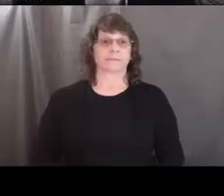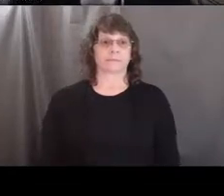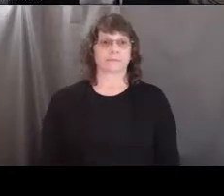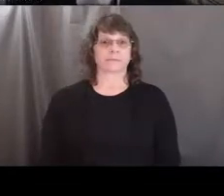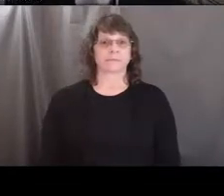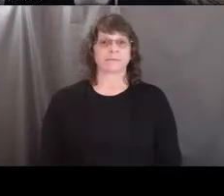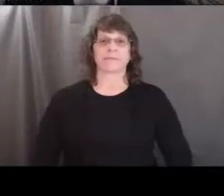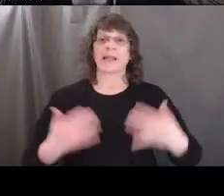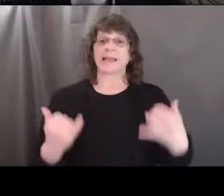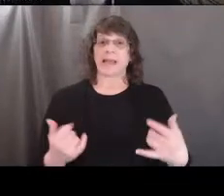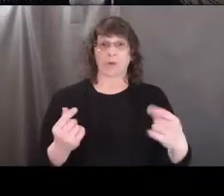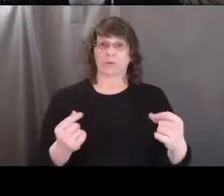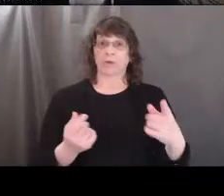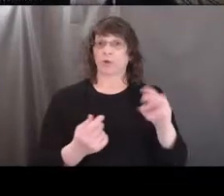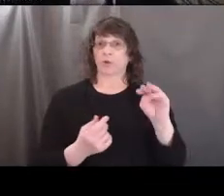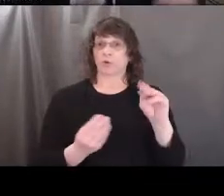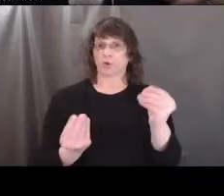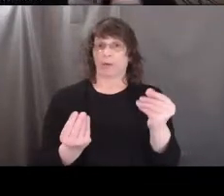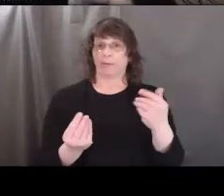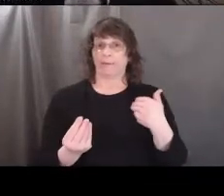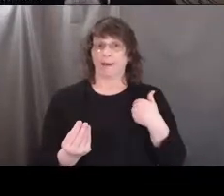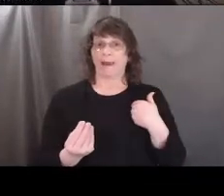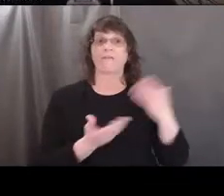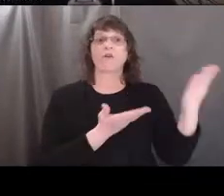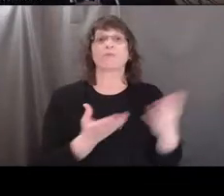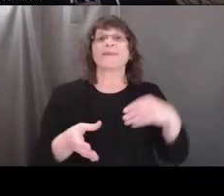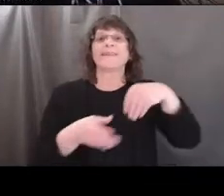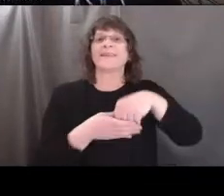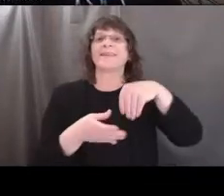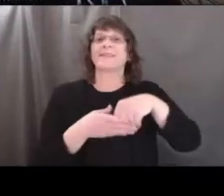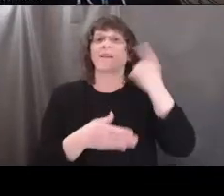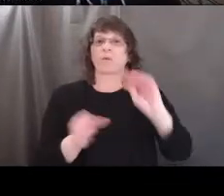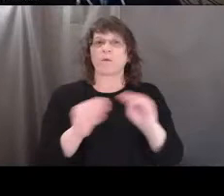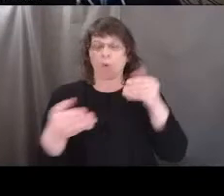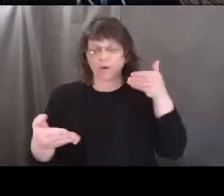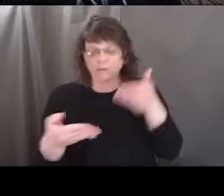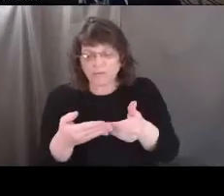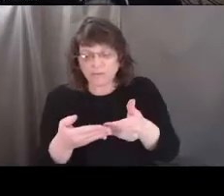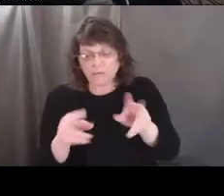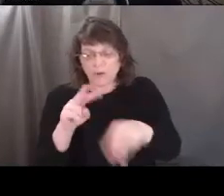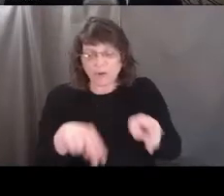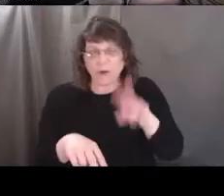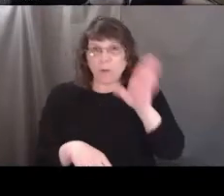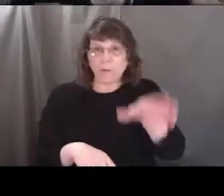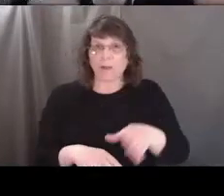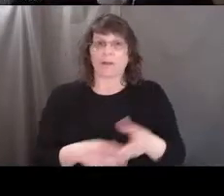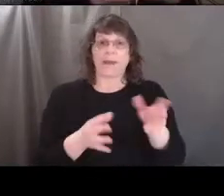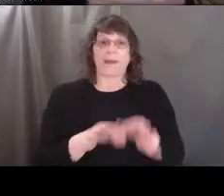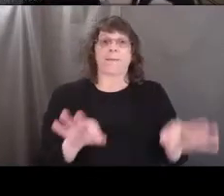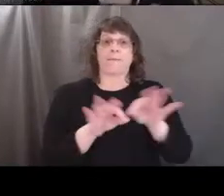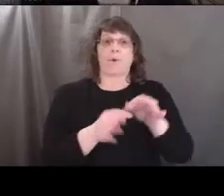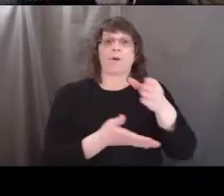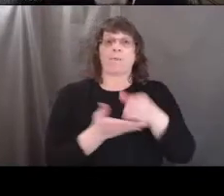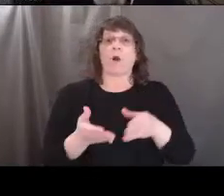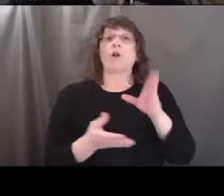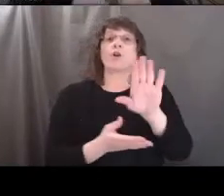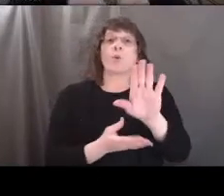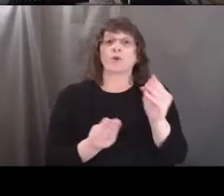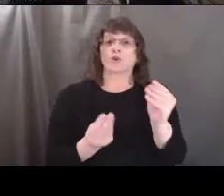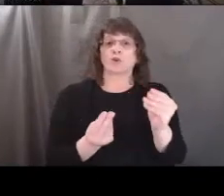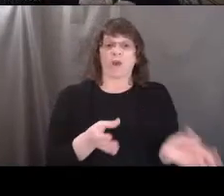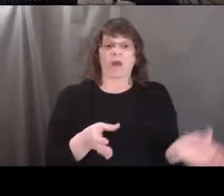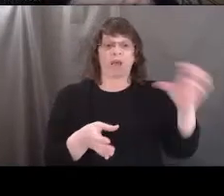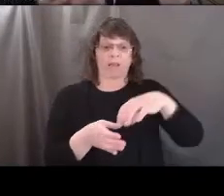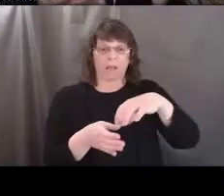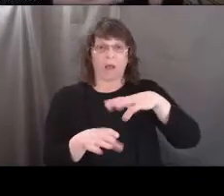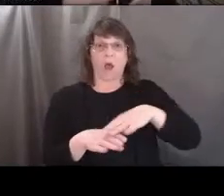Now that we have our soil, we're gonna go ahead and bring it inside for a closer look. The important part will be to place your soil on